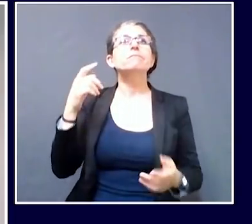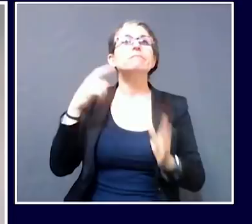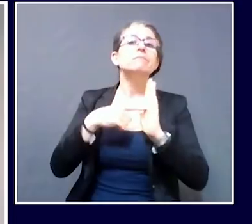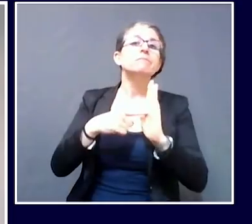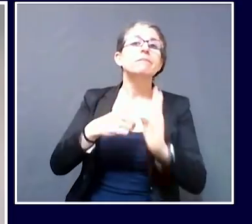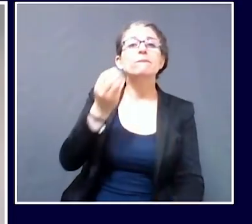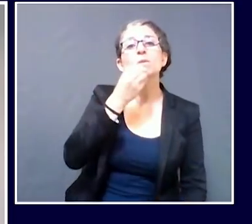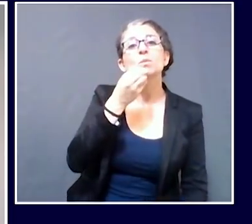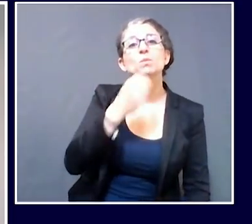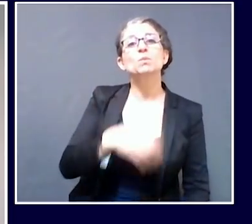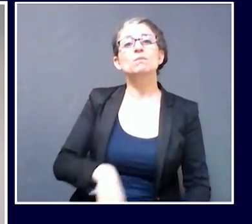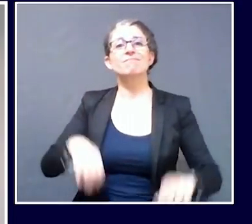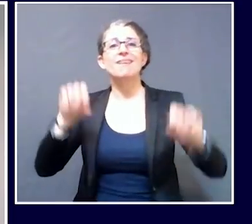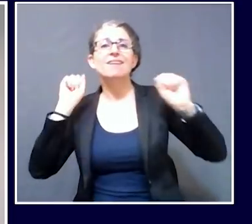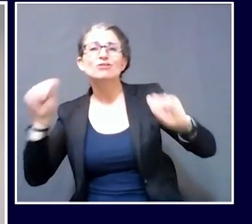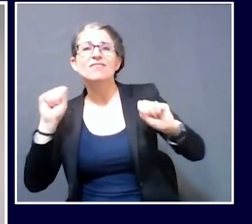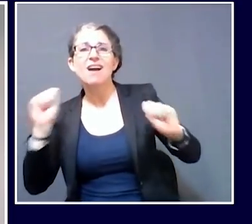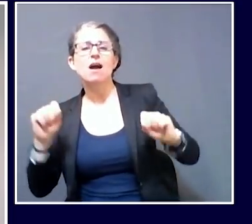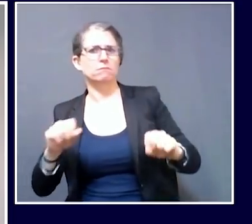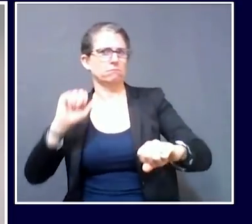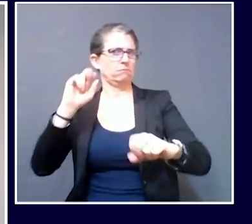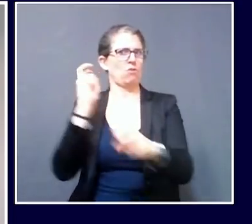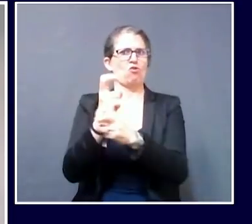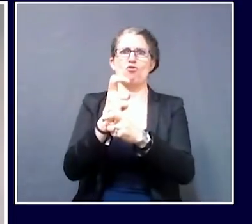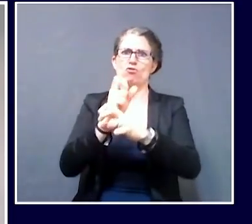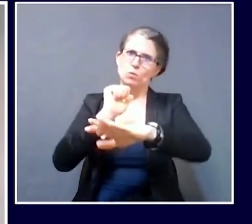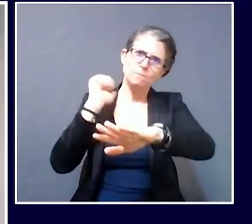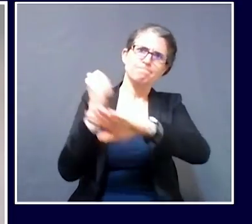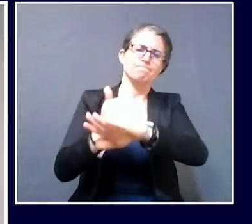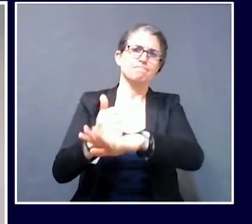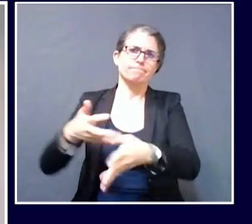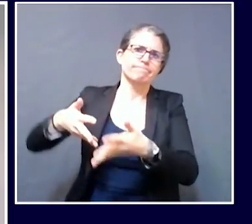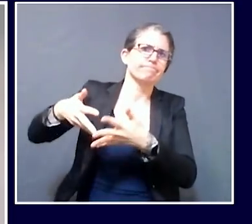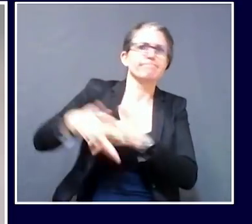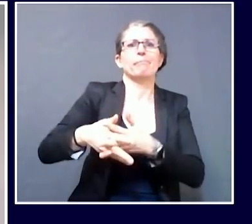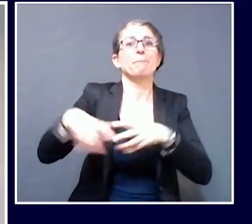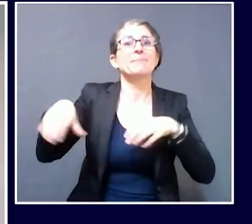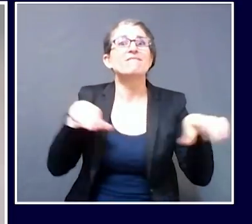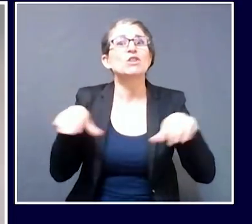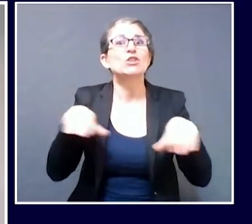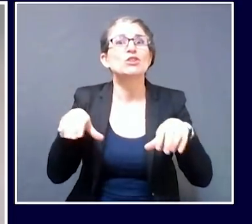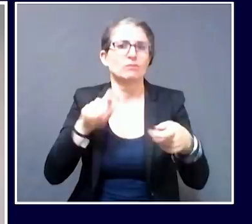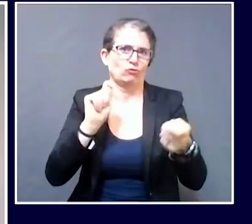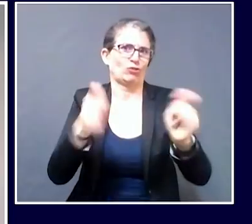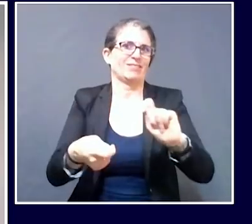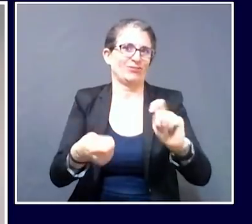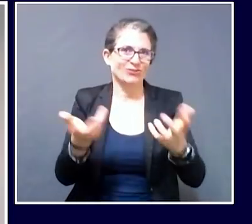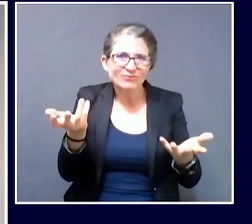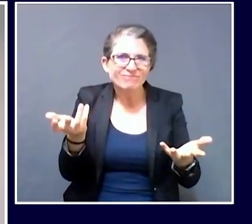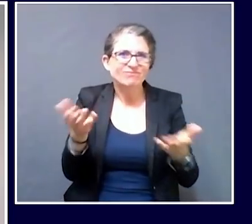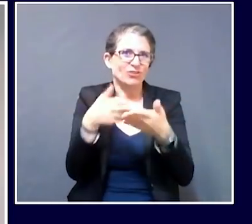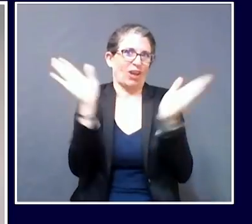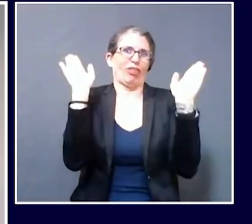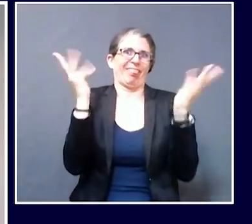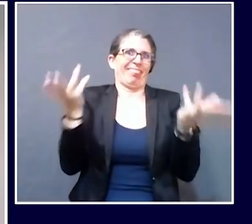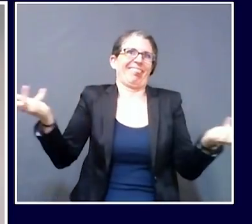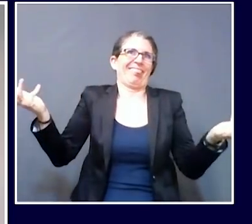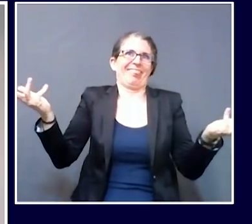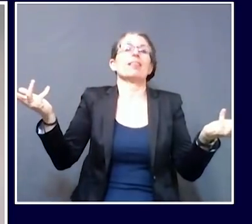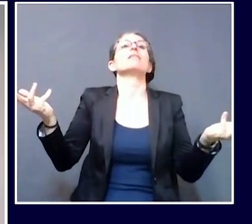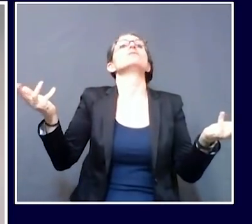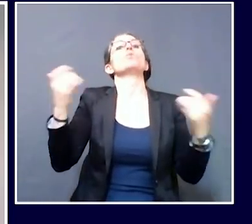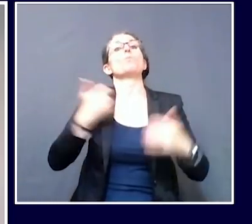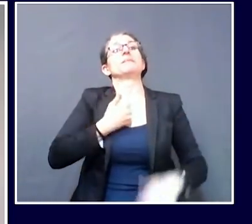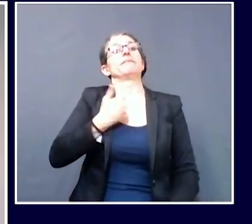I'll say. The first is what's truly been remarkable to me is how quickly folks